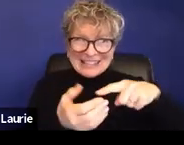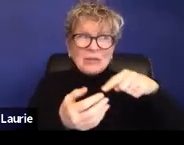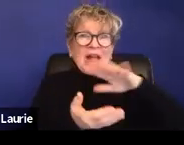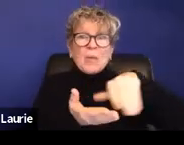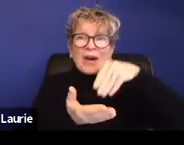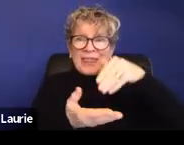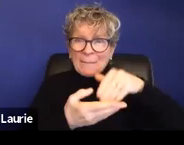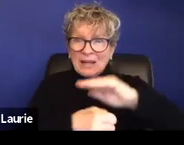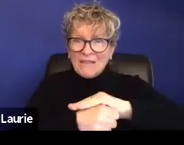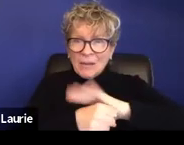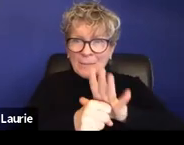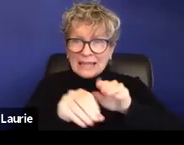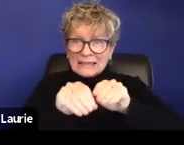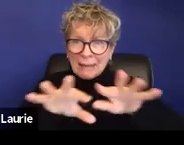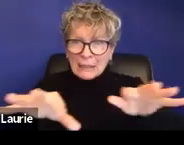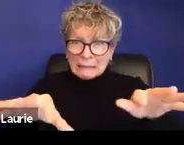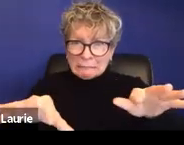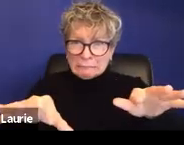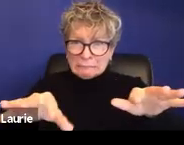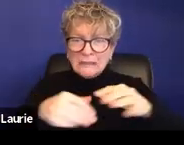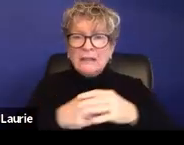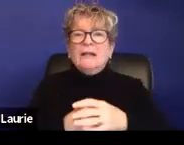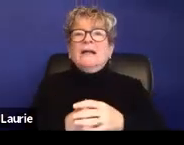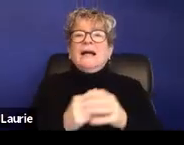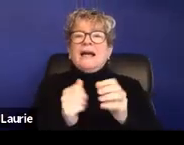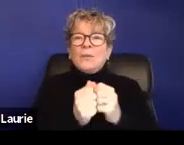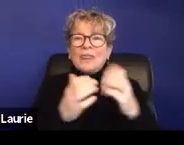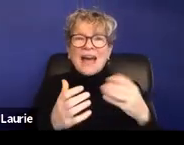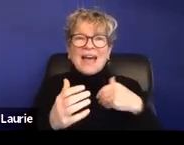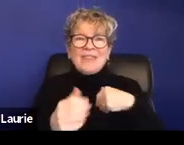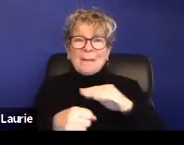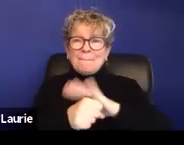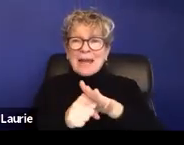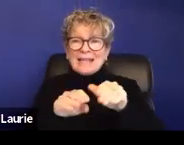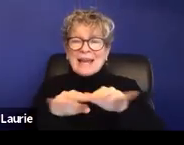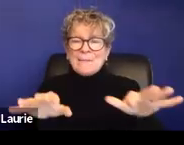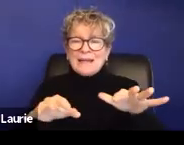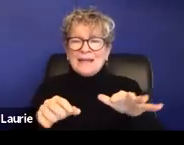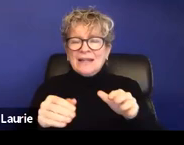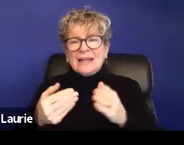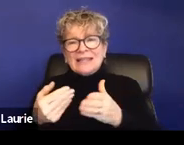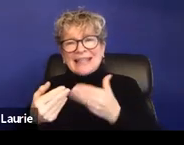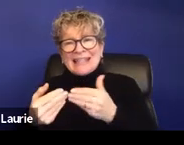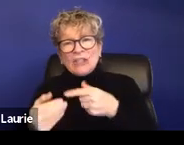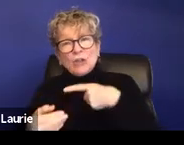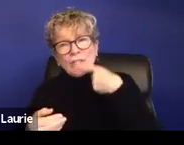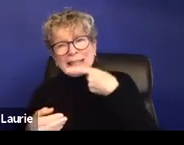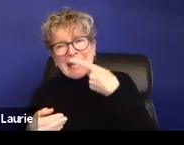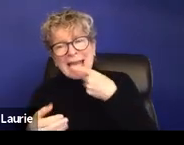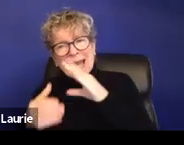and, um, even without the pandemic, it's, it's easier said than done. Um,